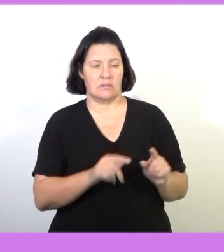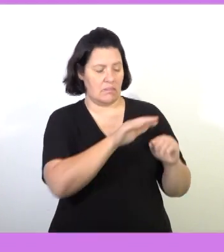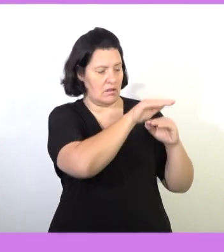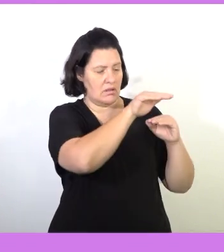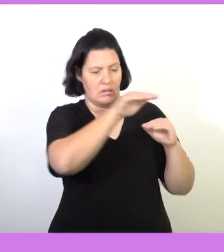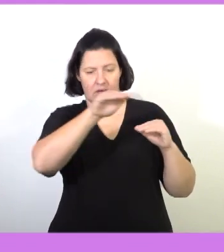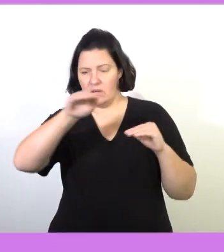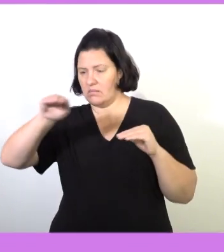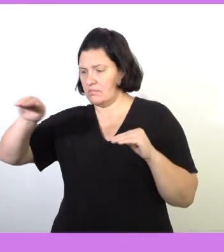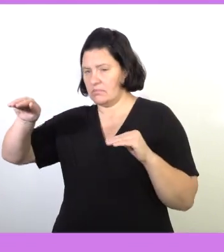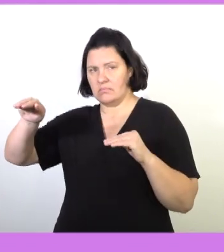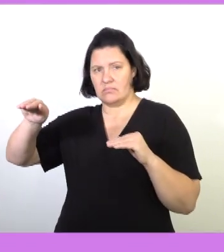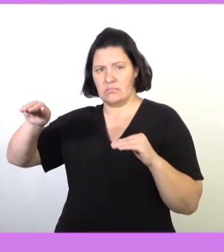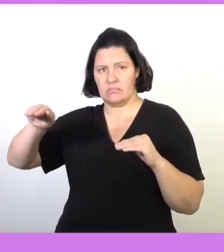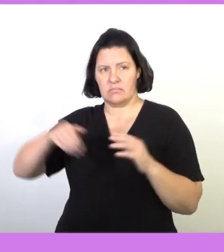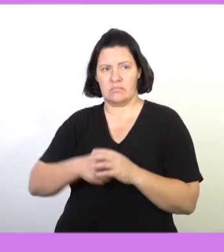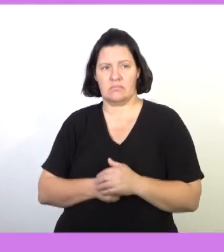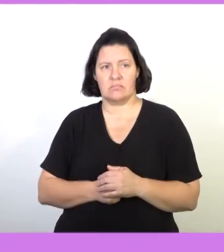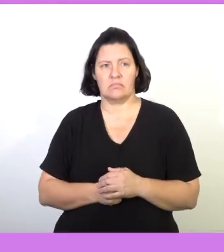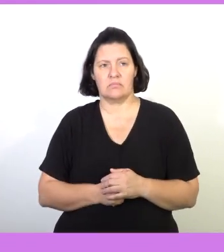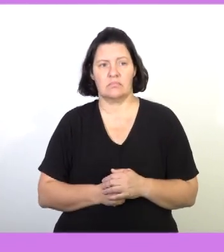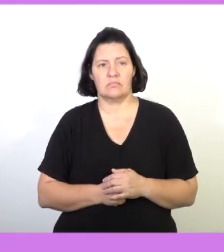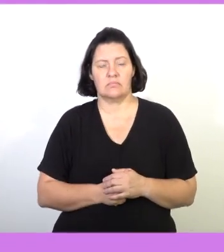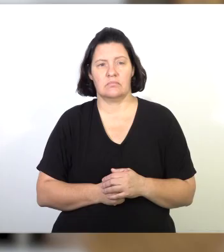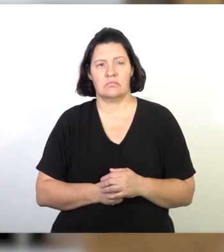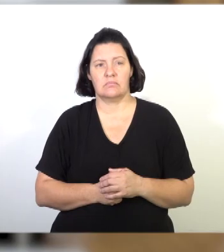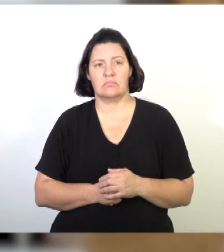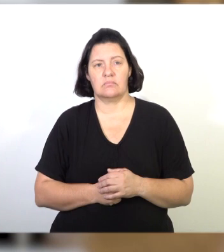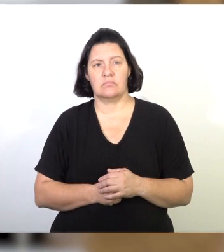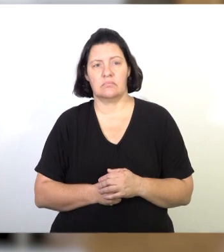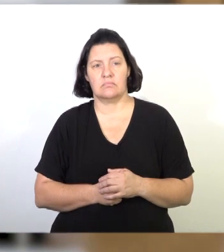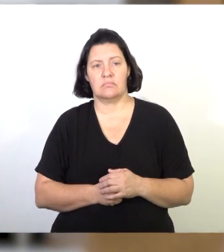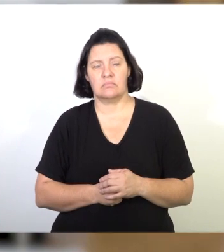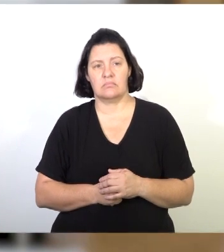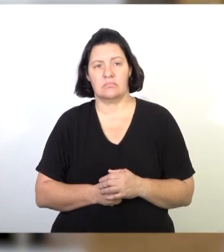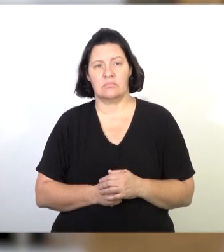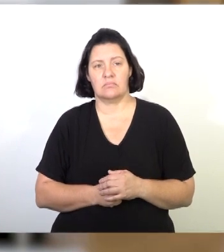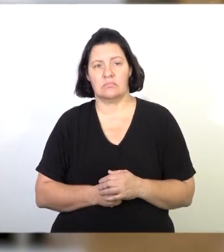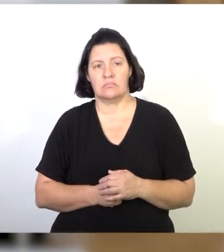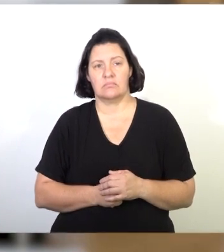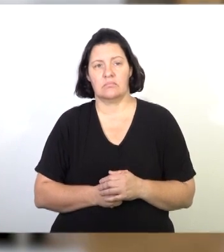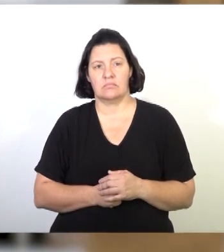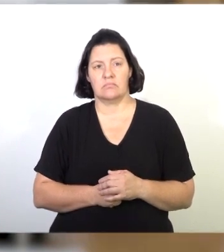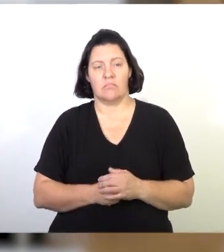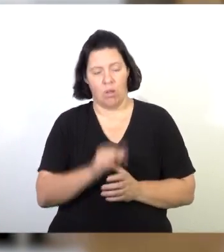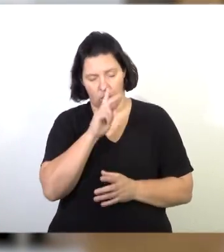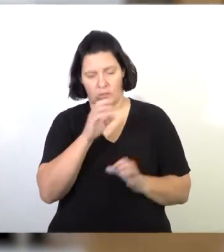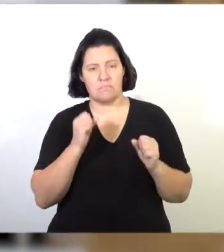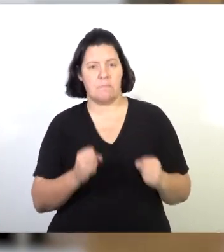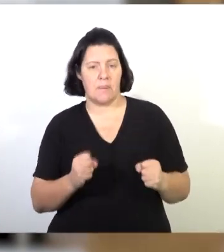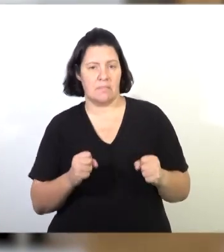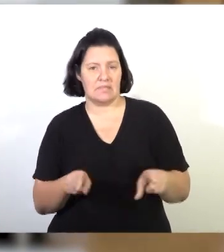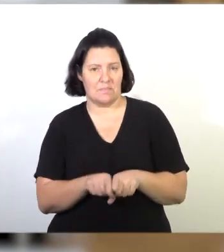it will be a constant graph. The graph will look in that fashion.